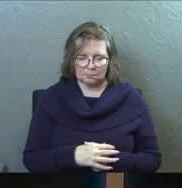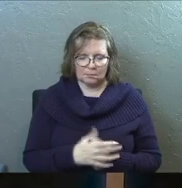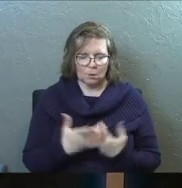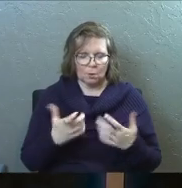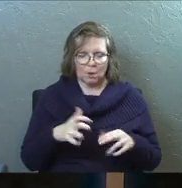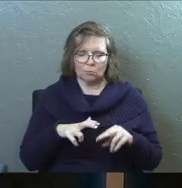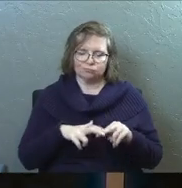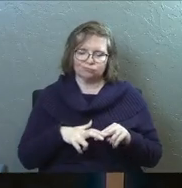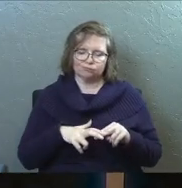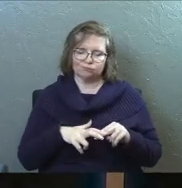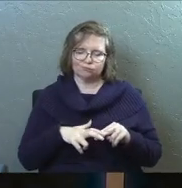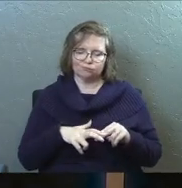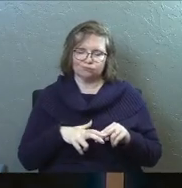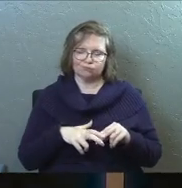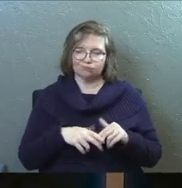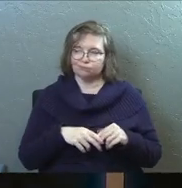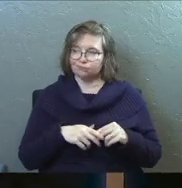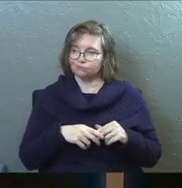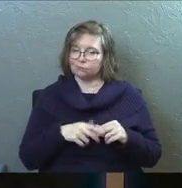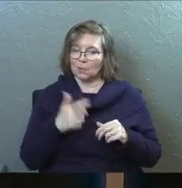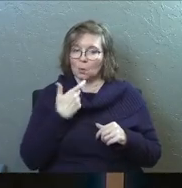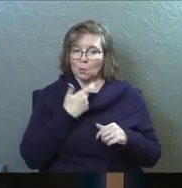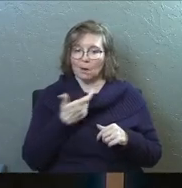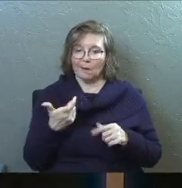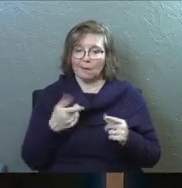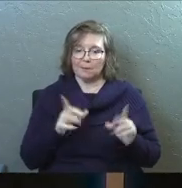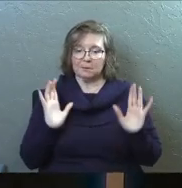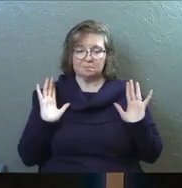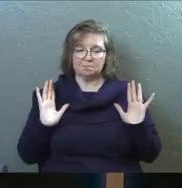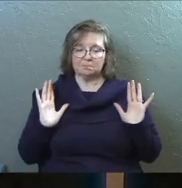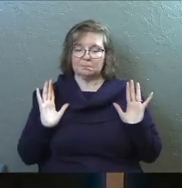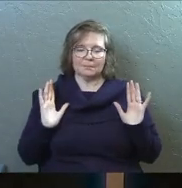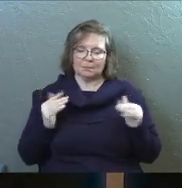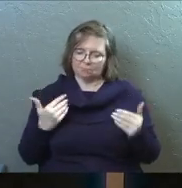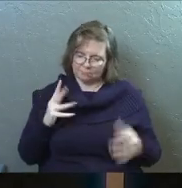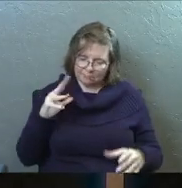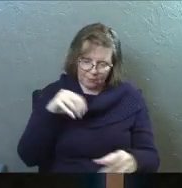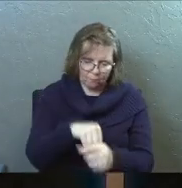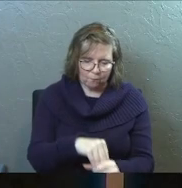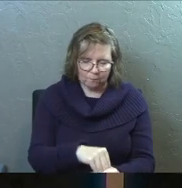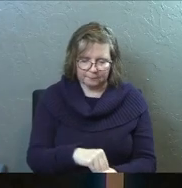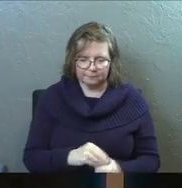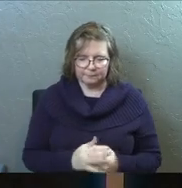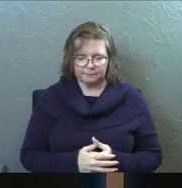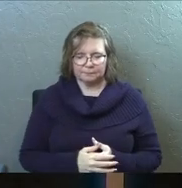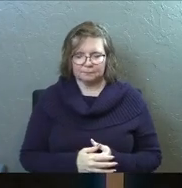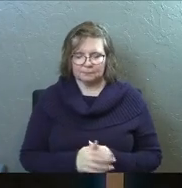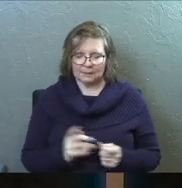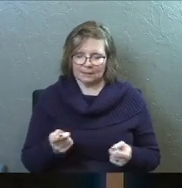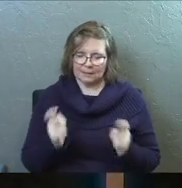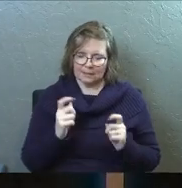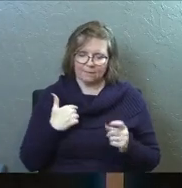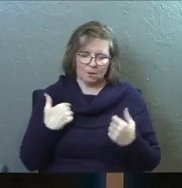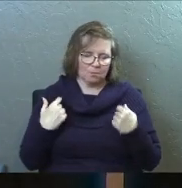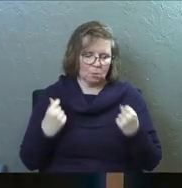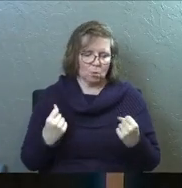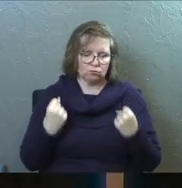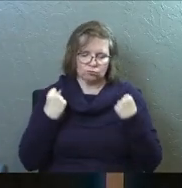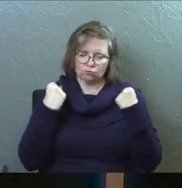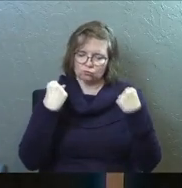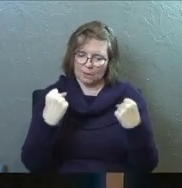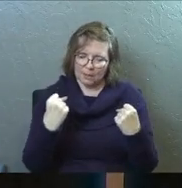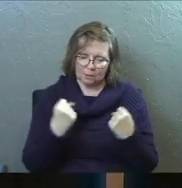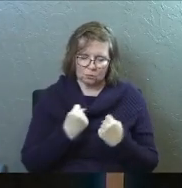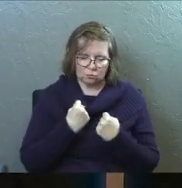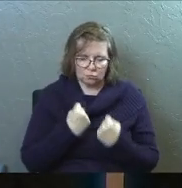We do not want to sit on the sidelines. We do not want to watch as all this happens. God, put us in. Give us boldness. Give us strength.